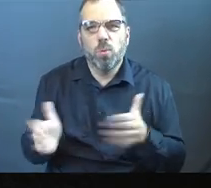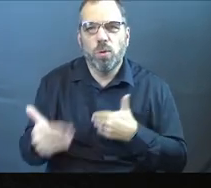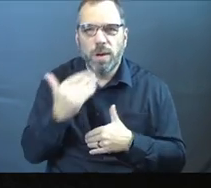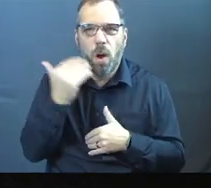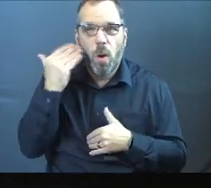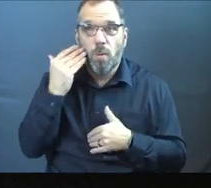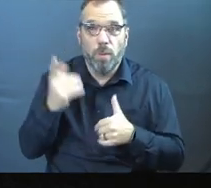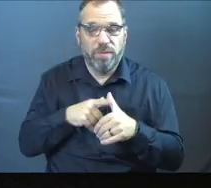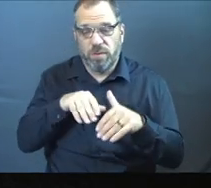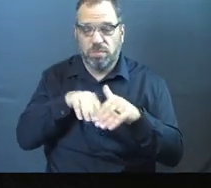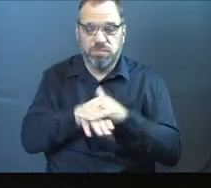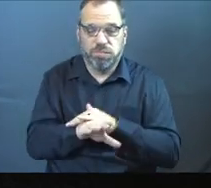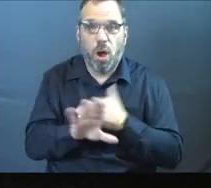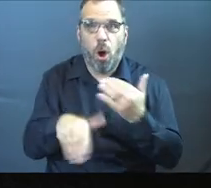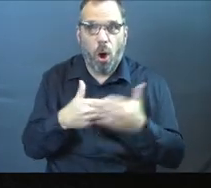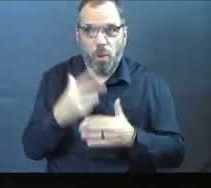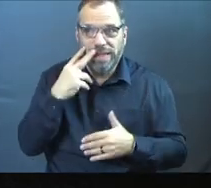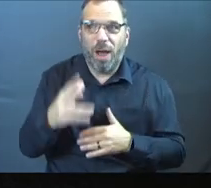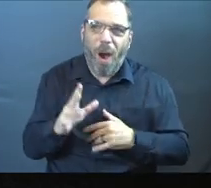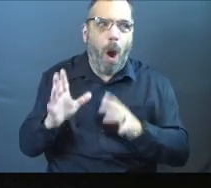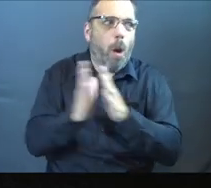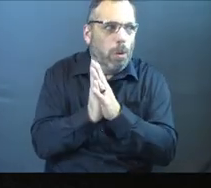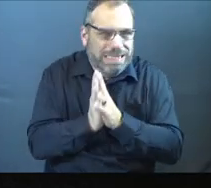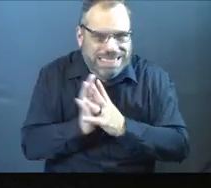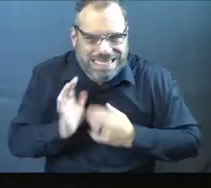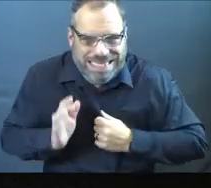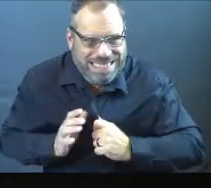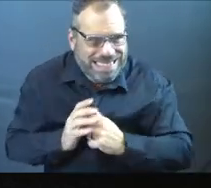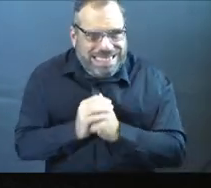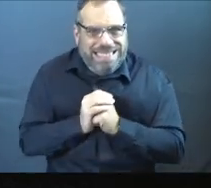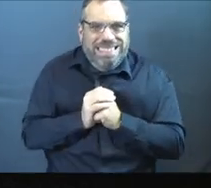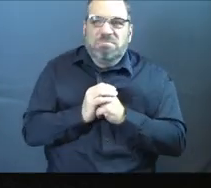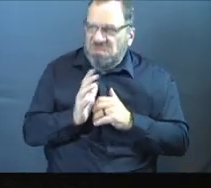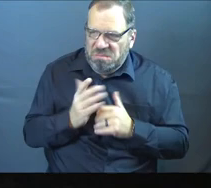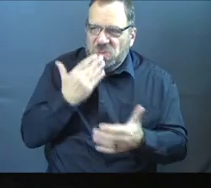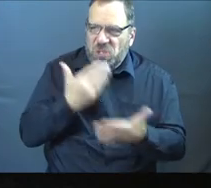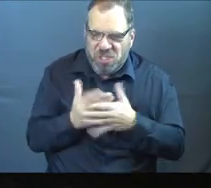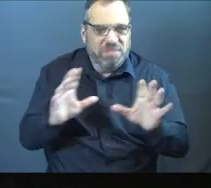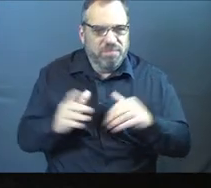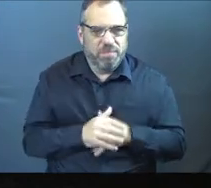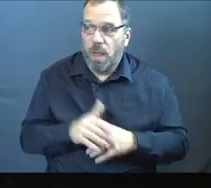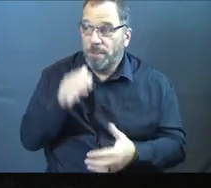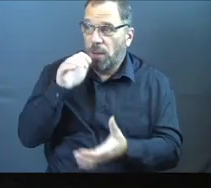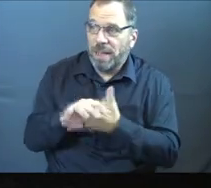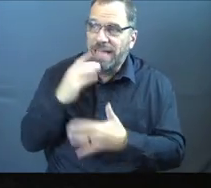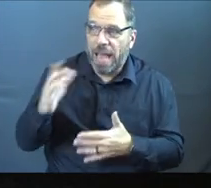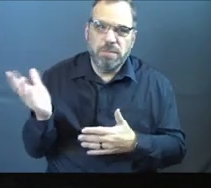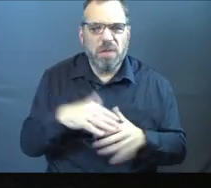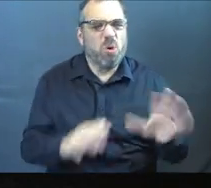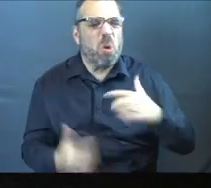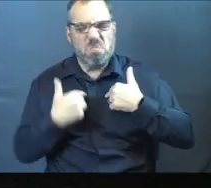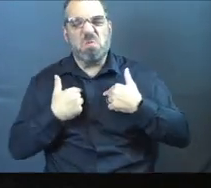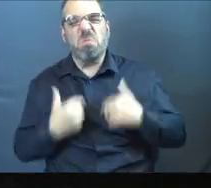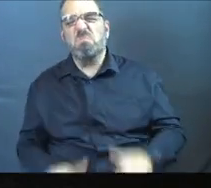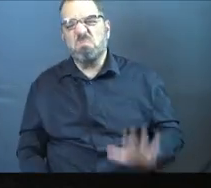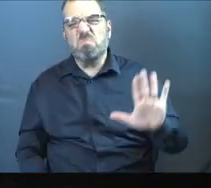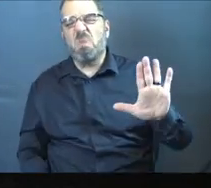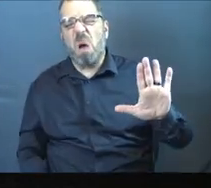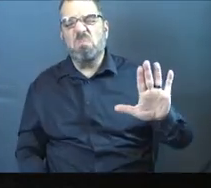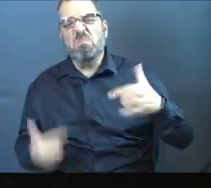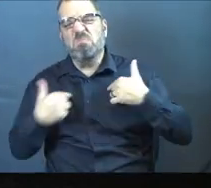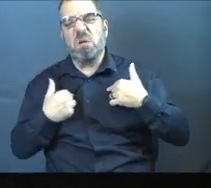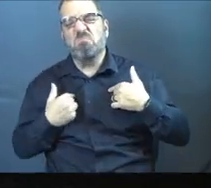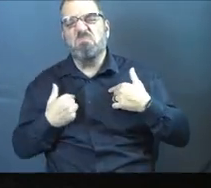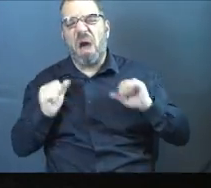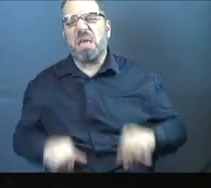door, which means everybody was going to see it. And I was like, oh, I got this. Rachel's like, hey, we should get somebody. And I was like, no, no, no, no. This is